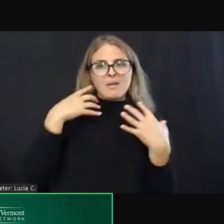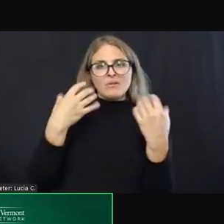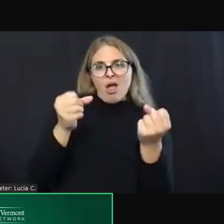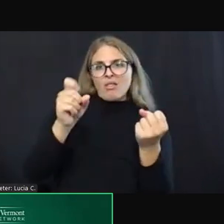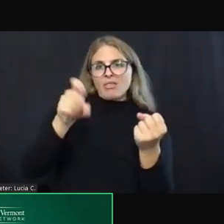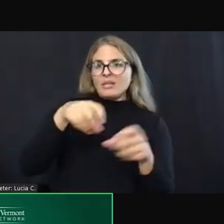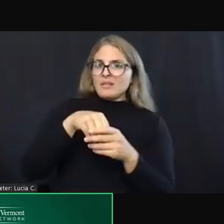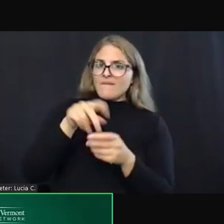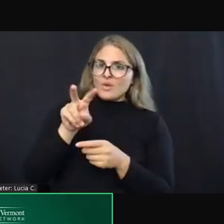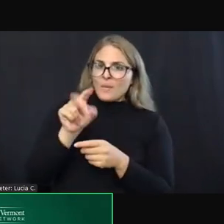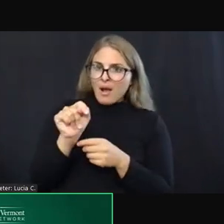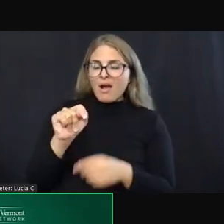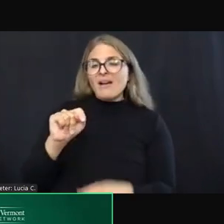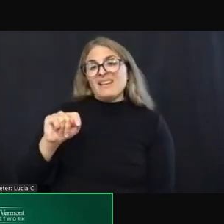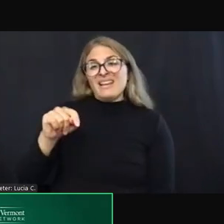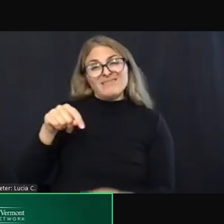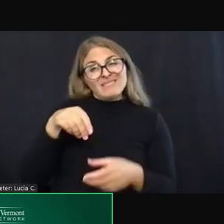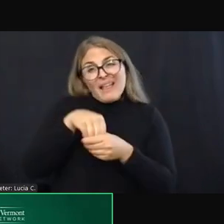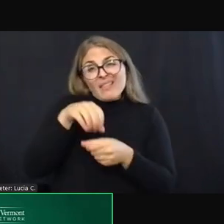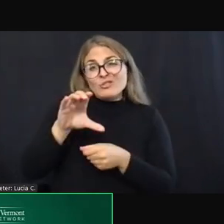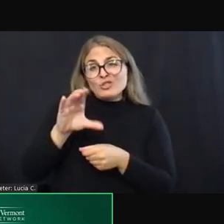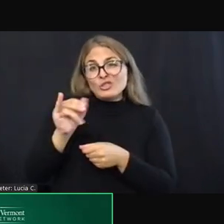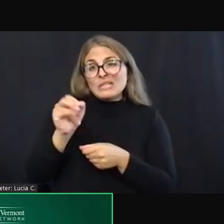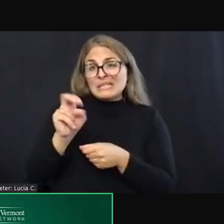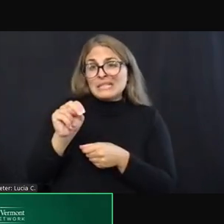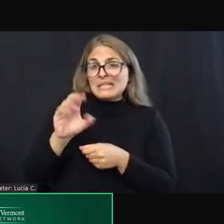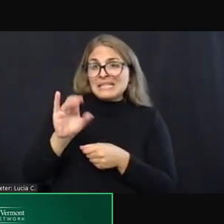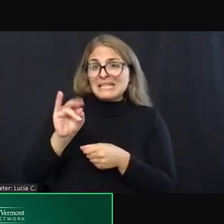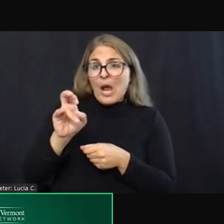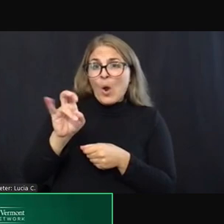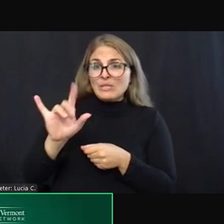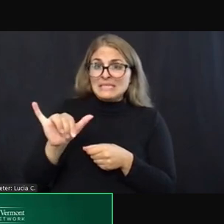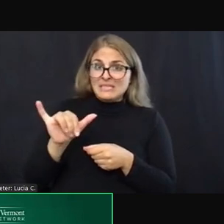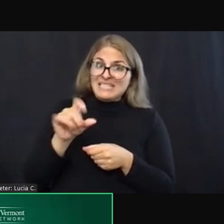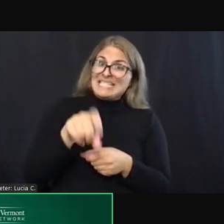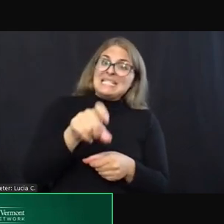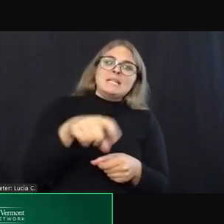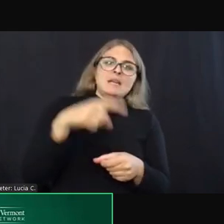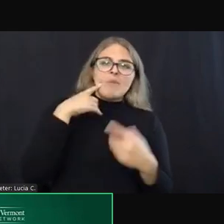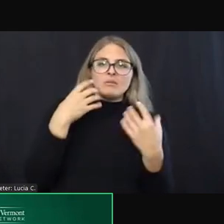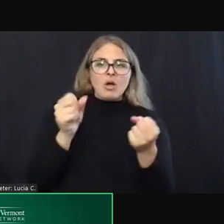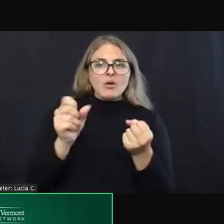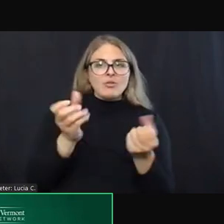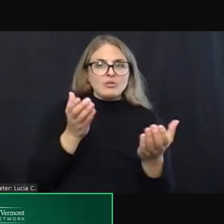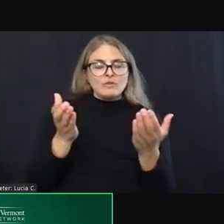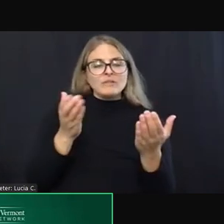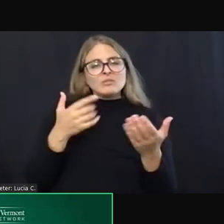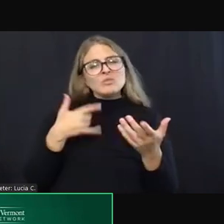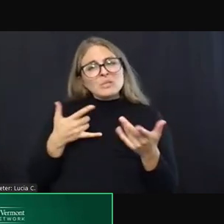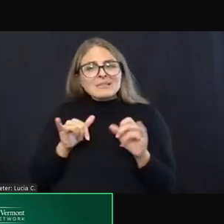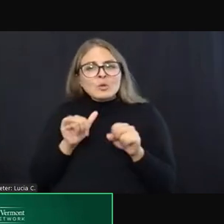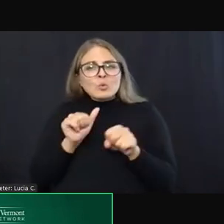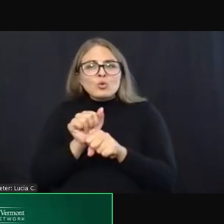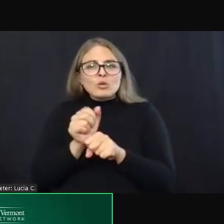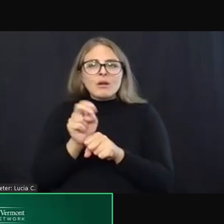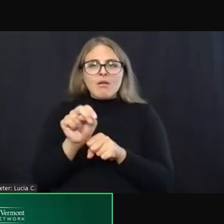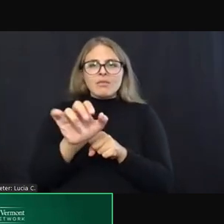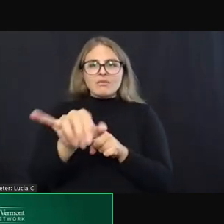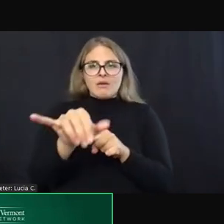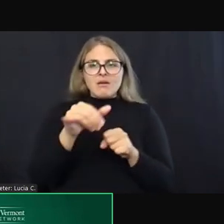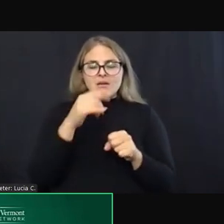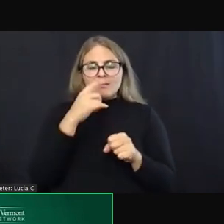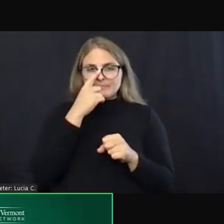particular program in Chittenden County need. So we're still doing that piece. And I welcome